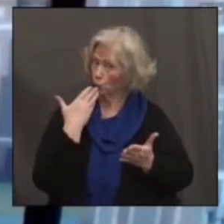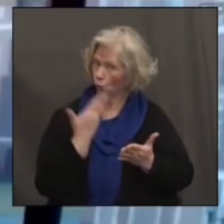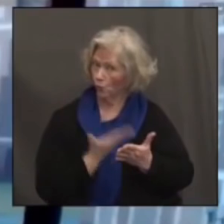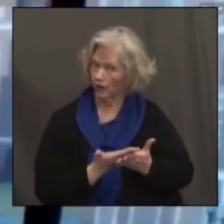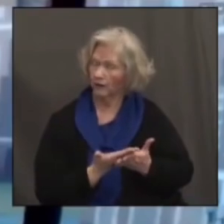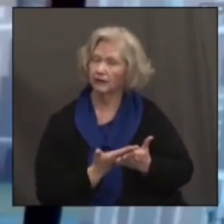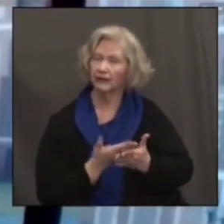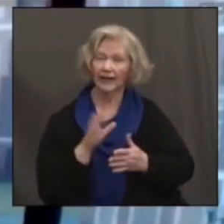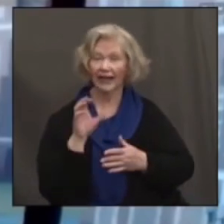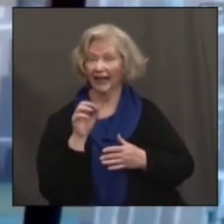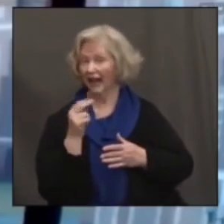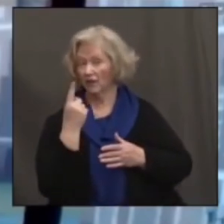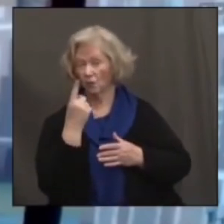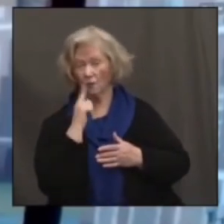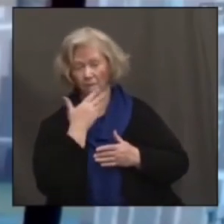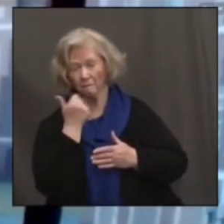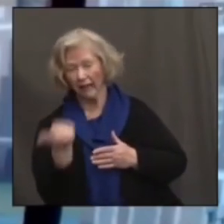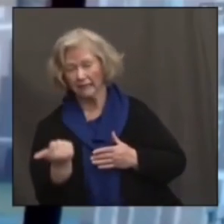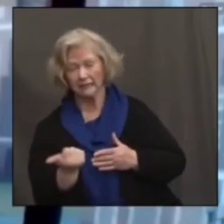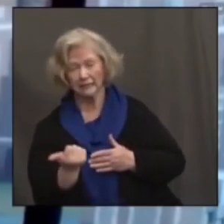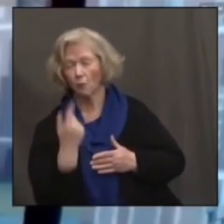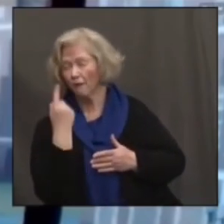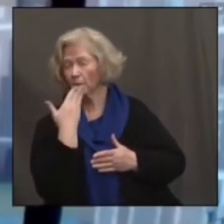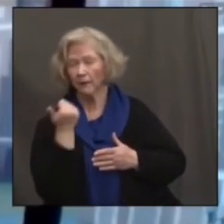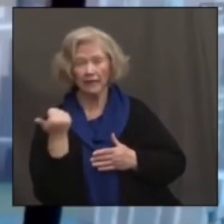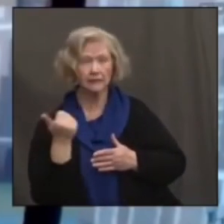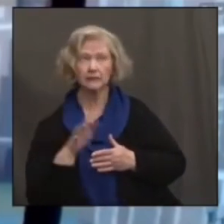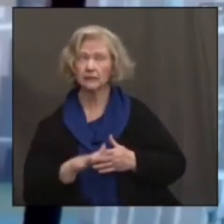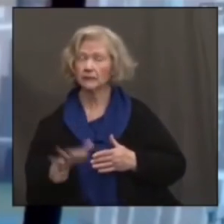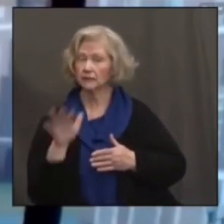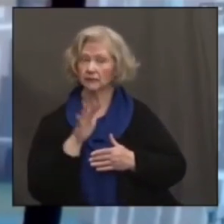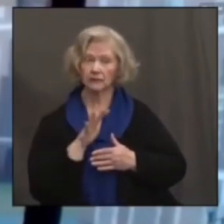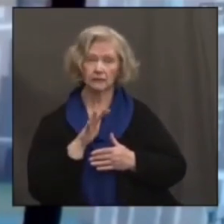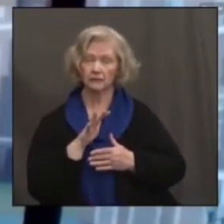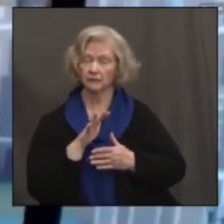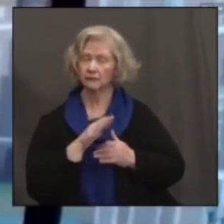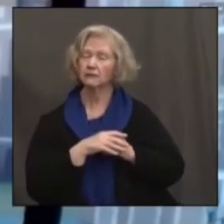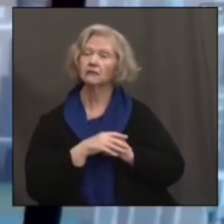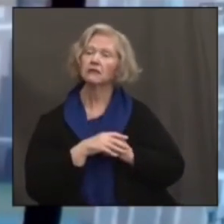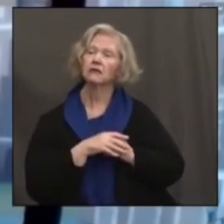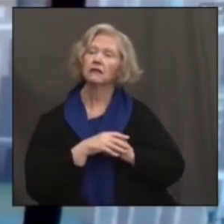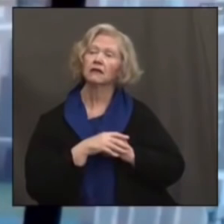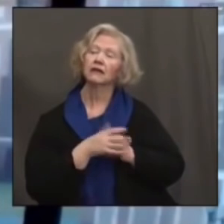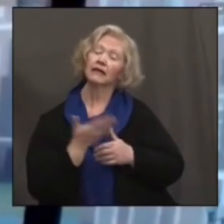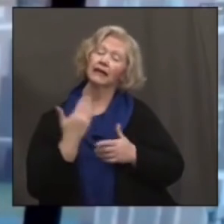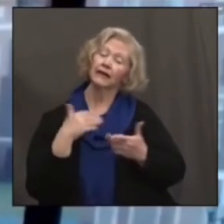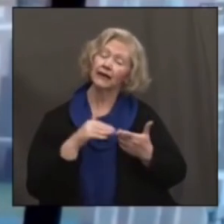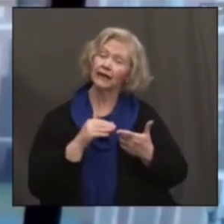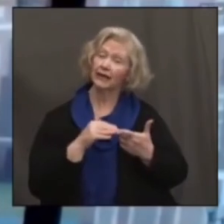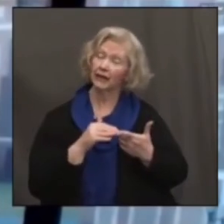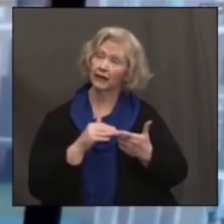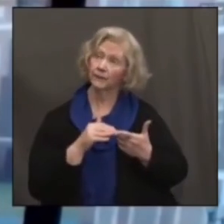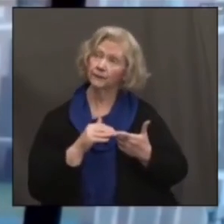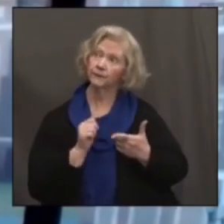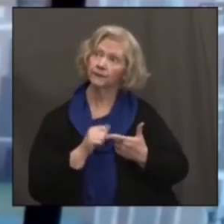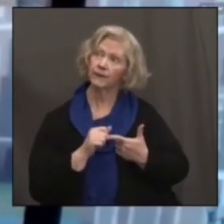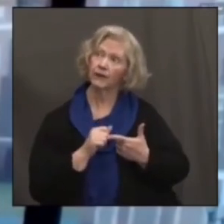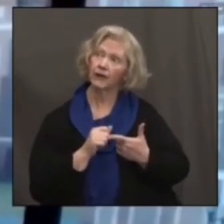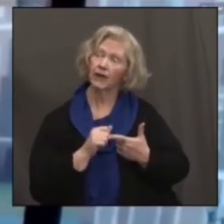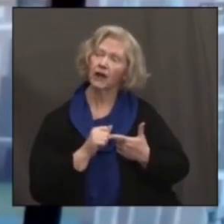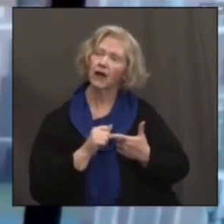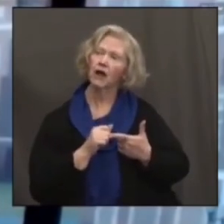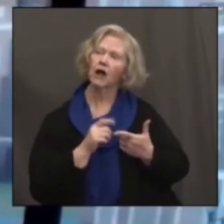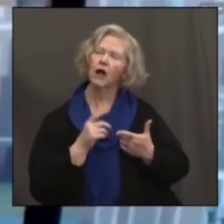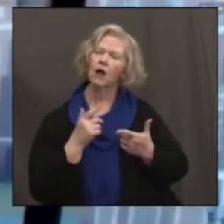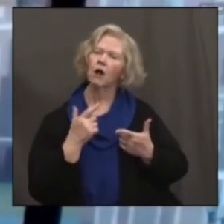certainly Connecticut is one of the best states in the Union in terms of their coverage. Second of all, I think the foundational